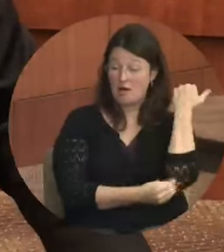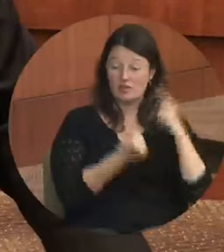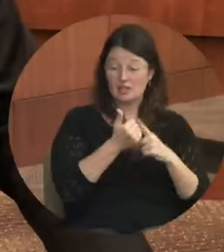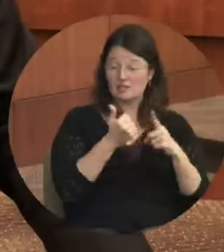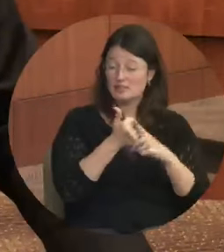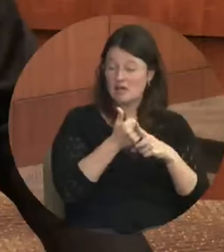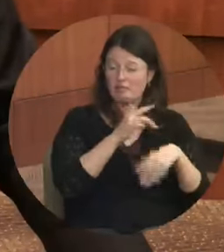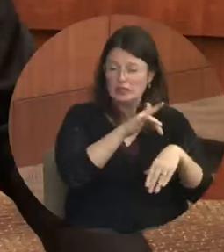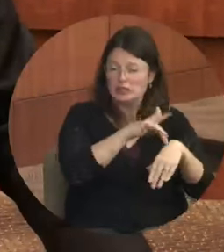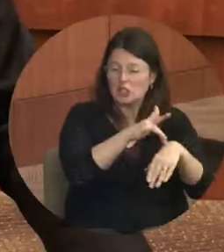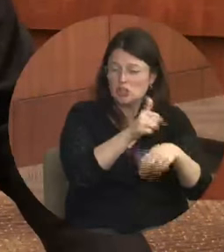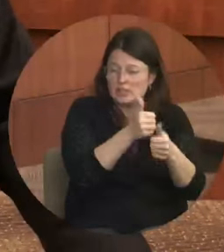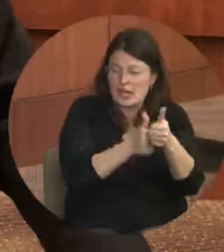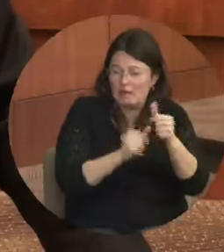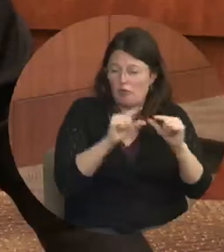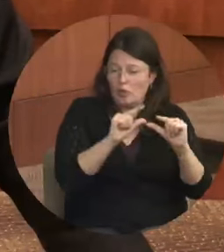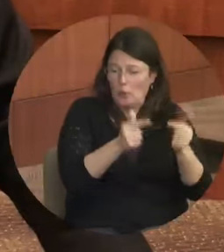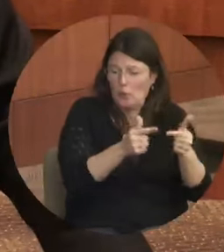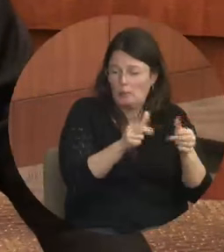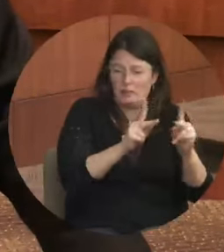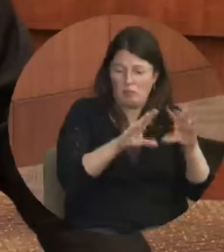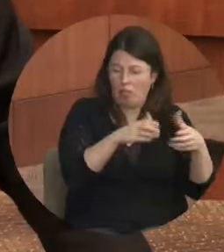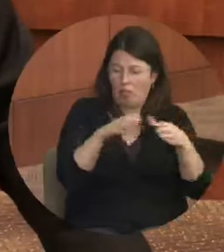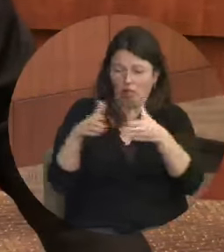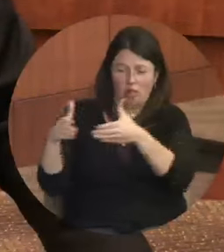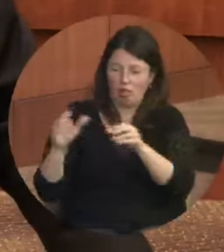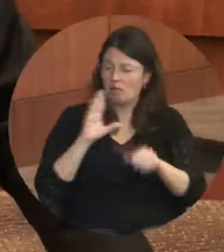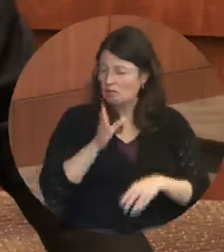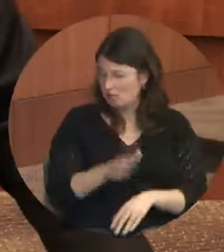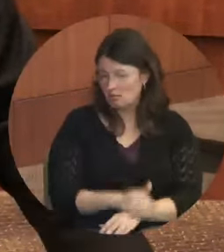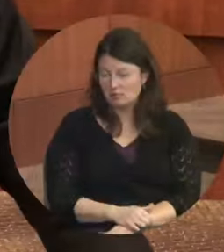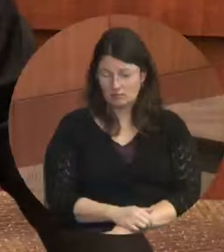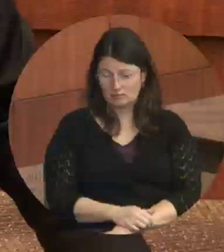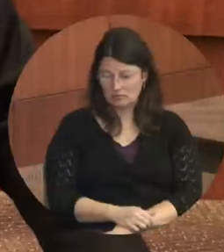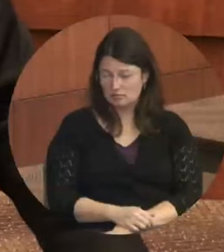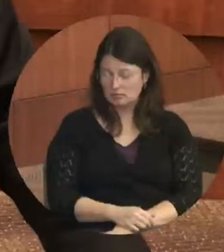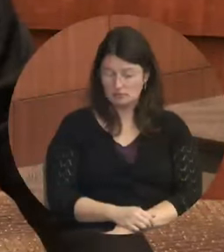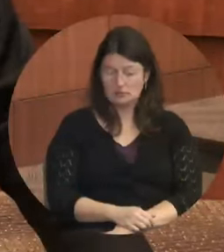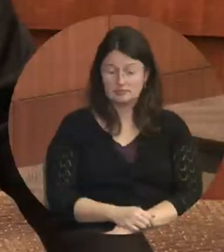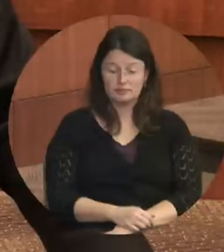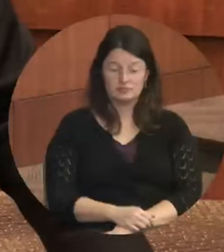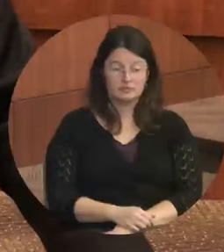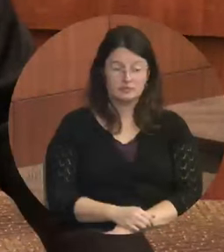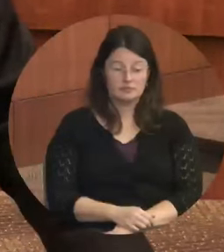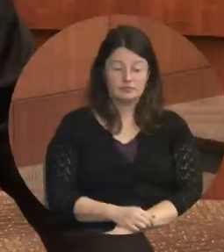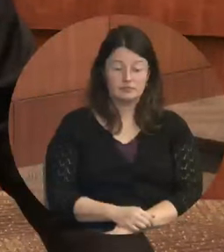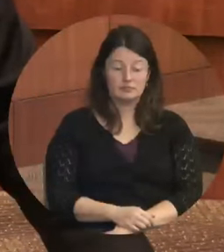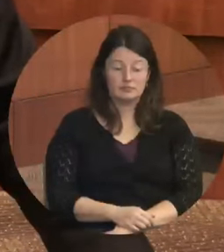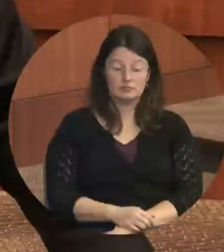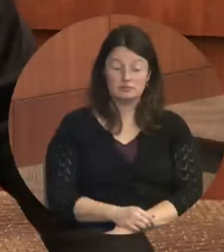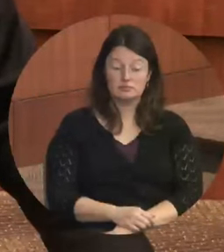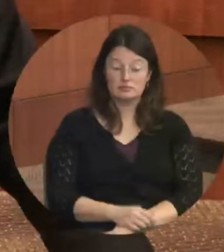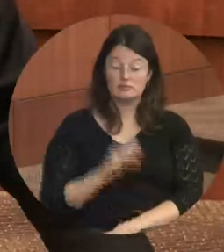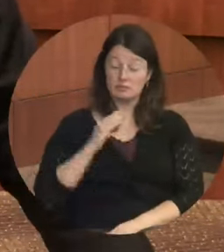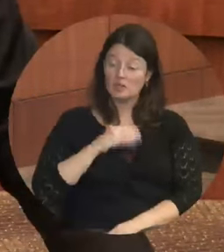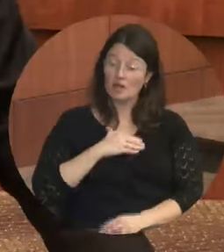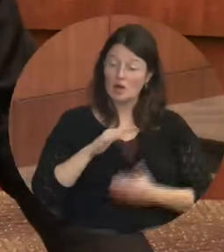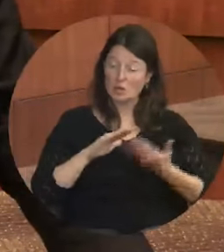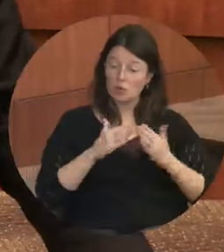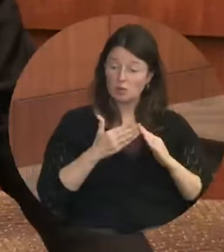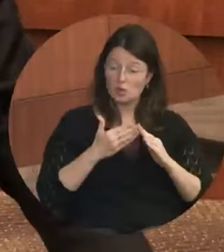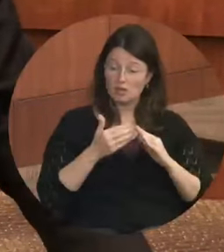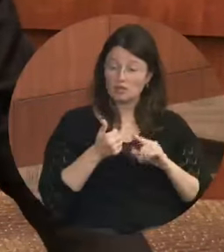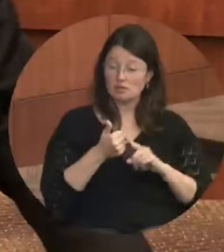you could define. And, uh, uh, the truth is in our community, you know, while it's definitely, uh, growing